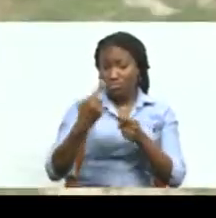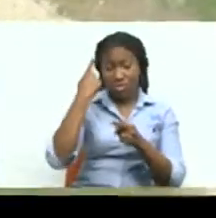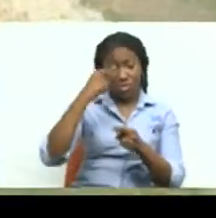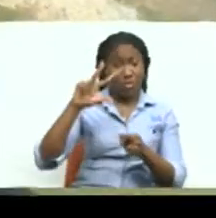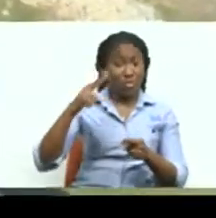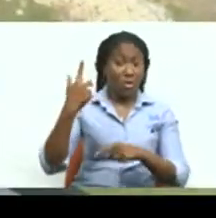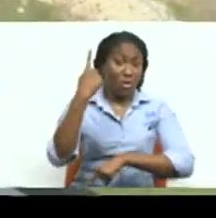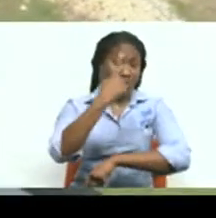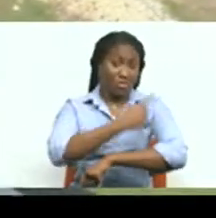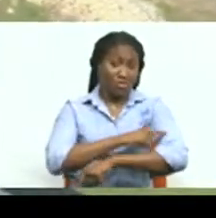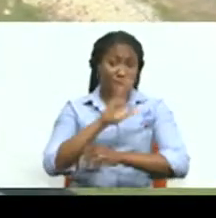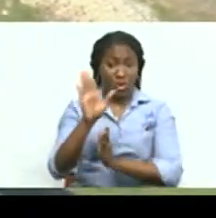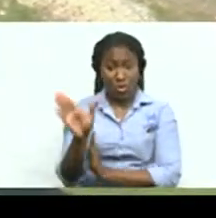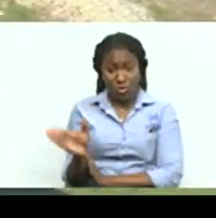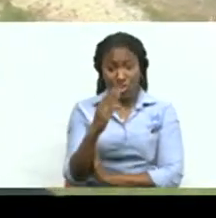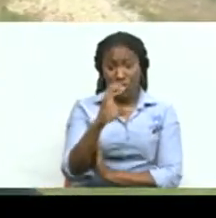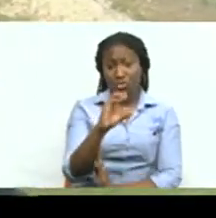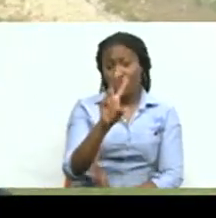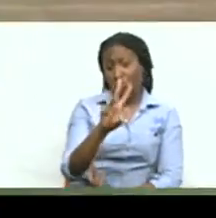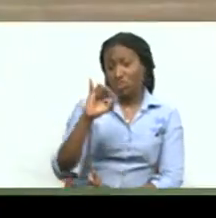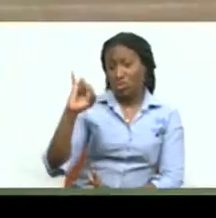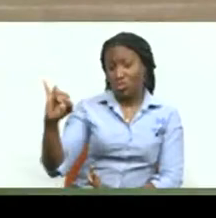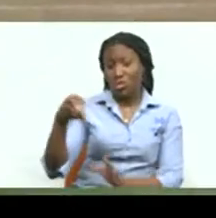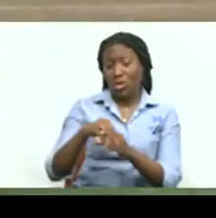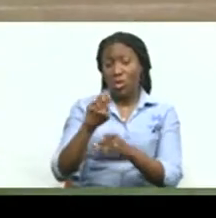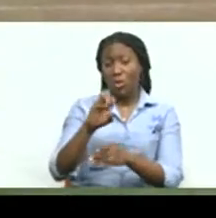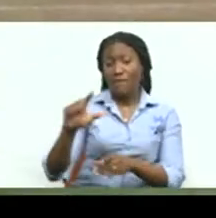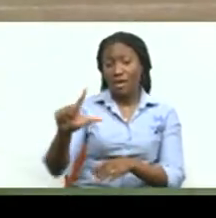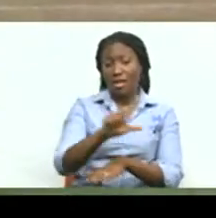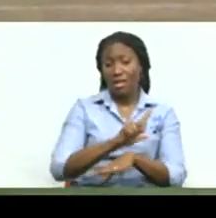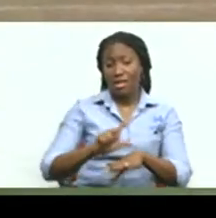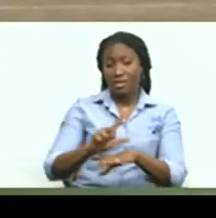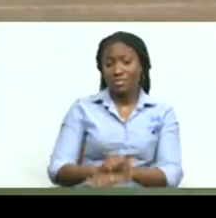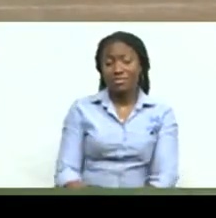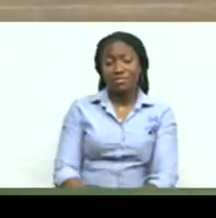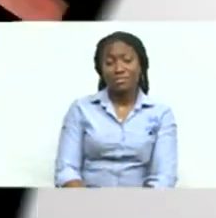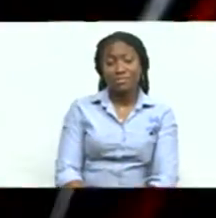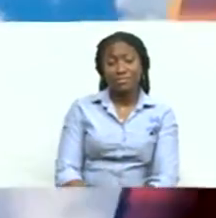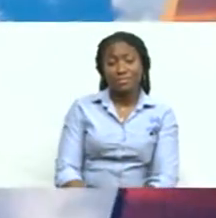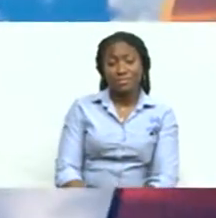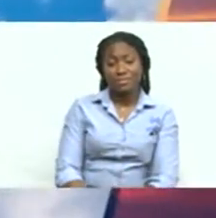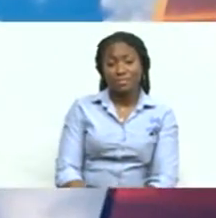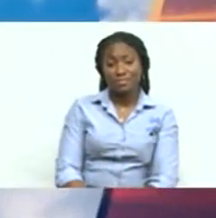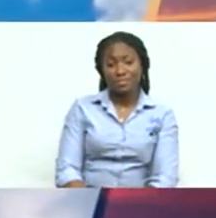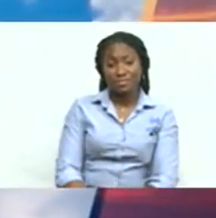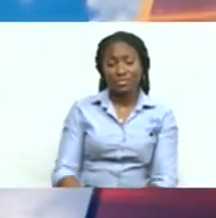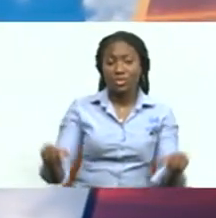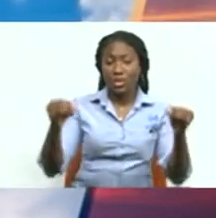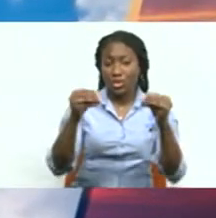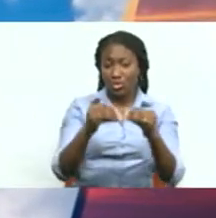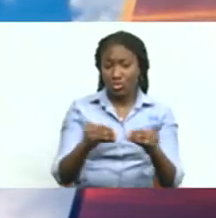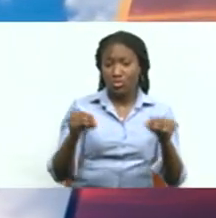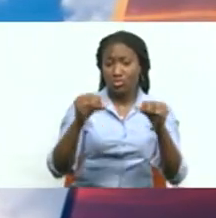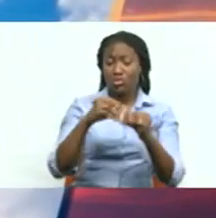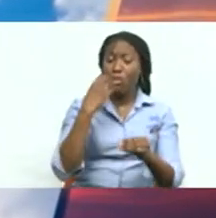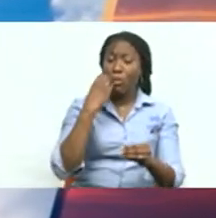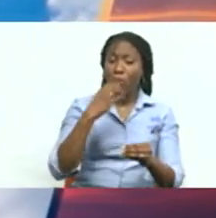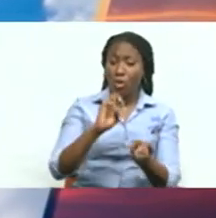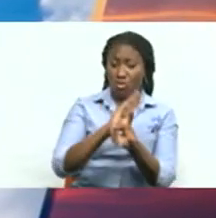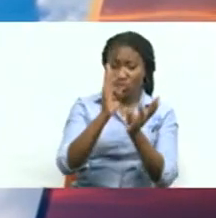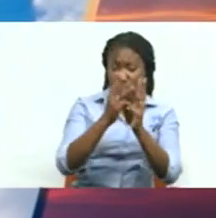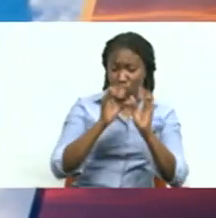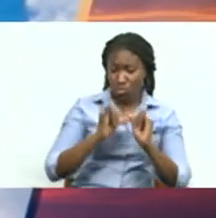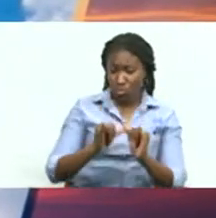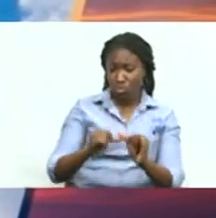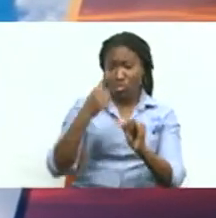day three of their CWI championship clash at the Queen's Park Oval. More hot temperatures are forecast as we